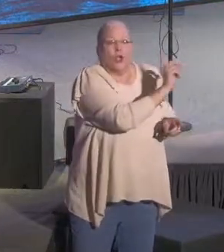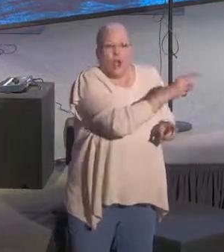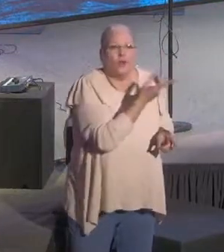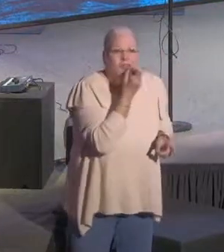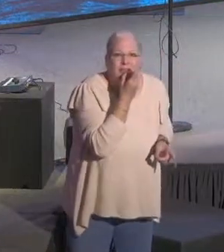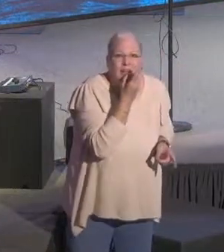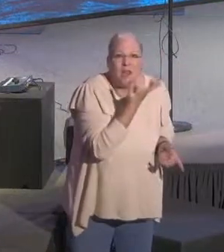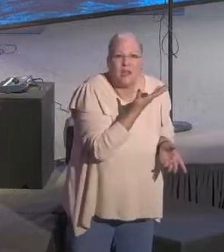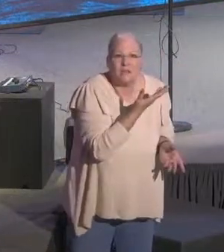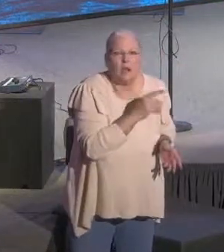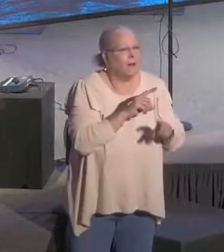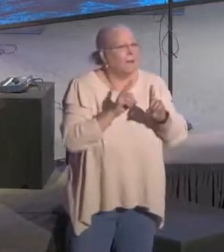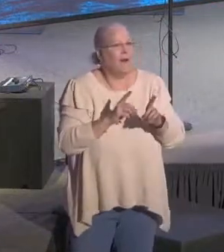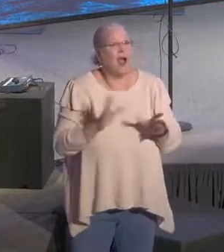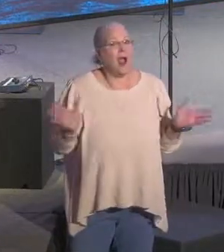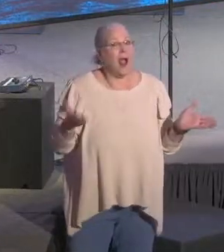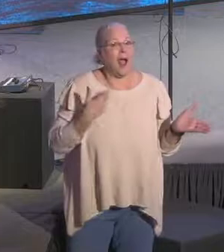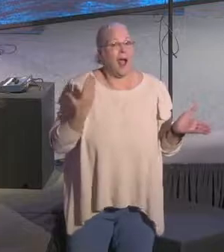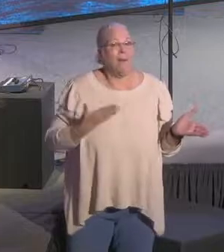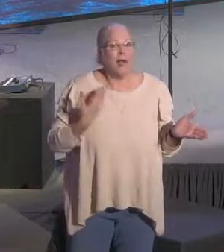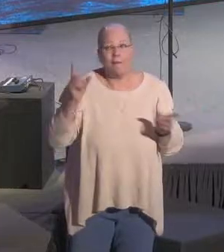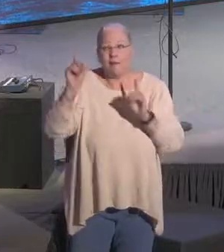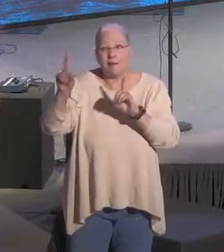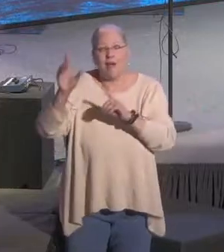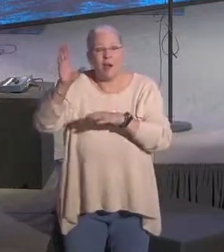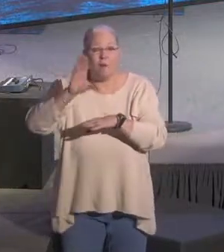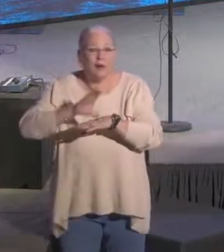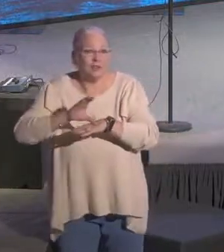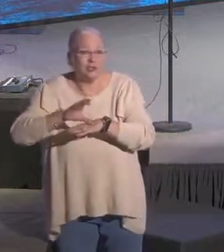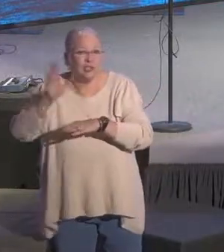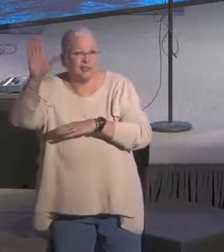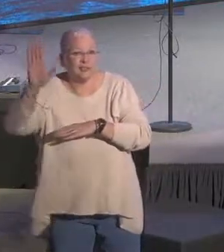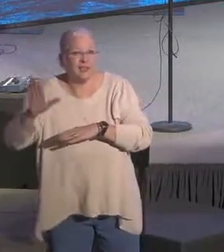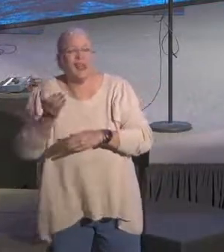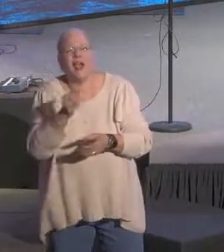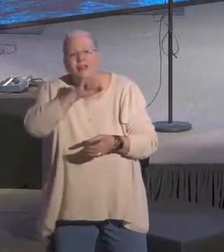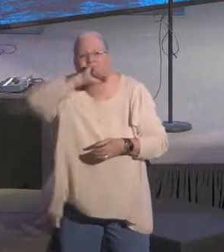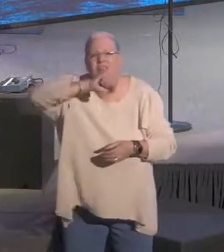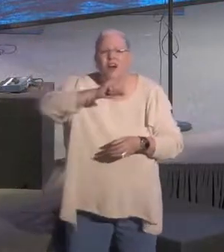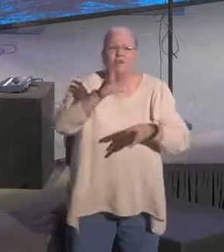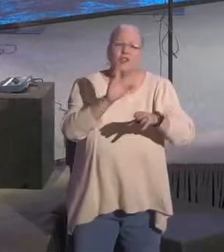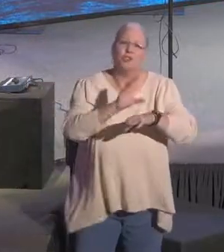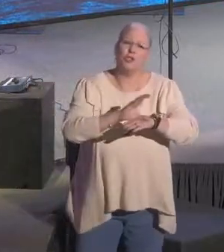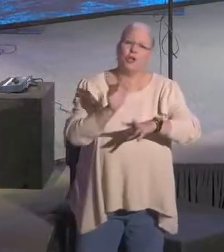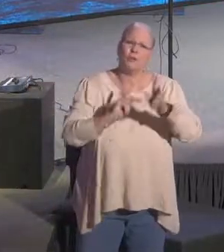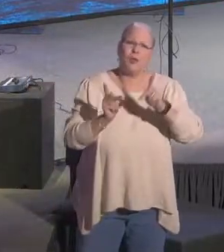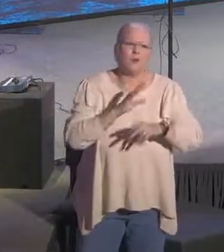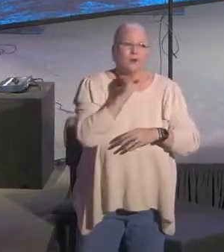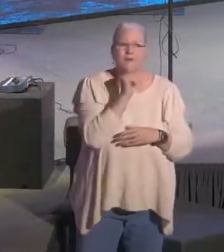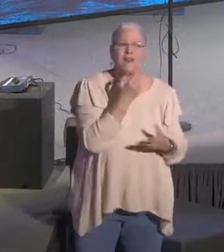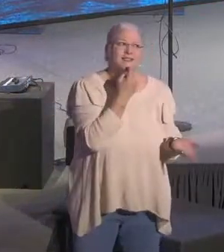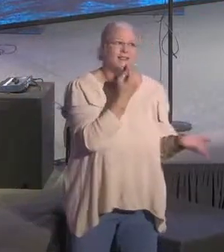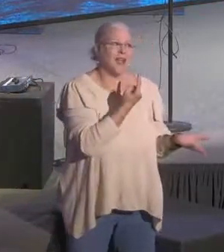I love to come and be in the church. I love the church people, and I'm not saying it's always easy,